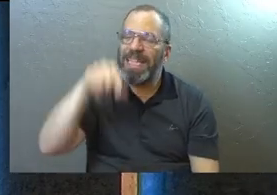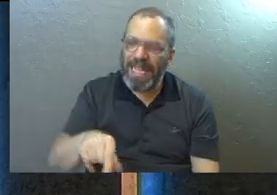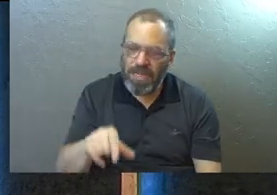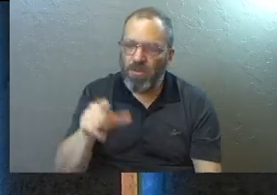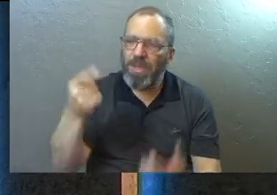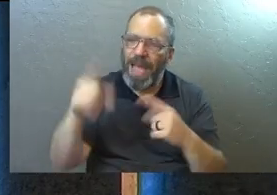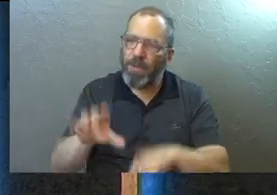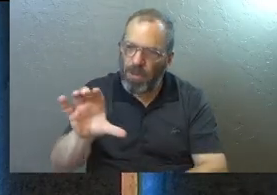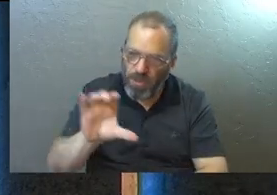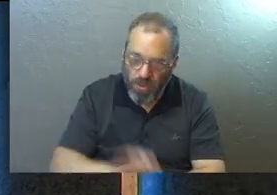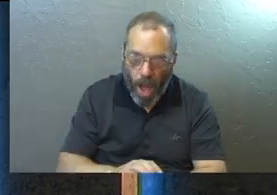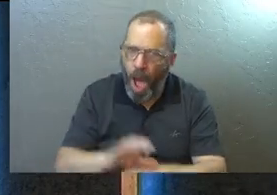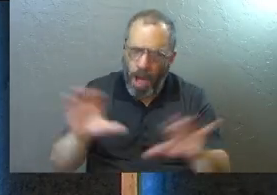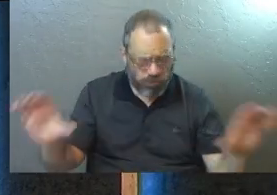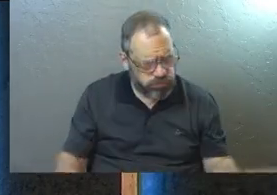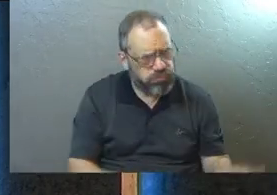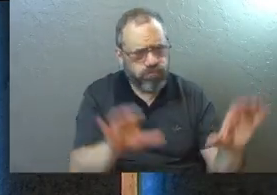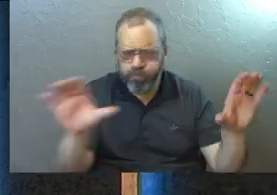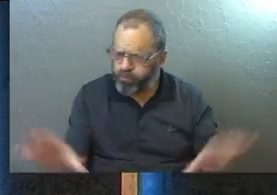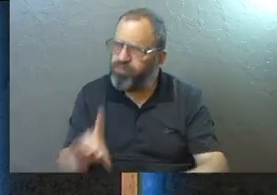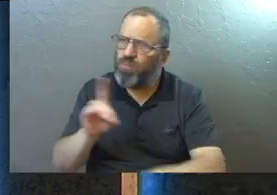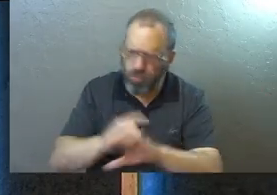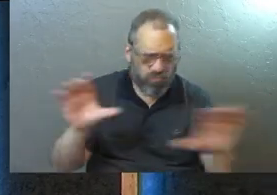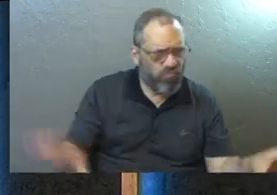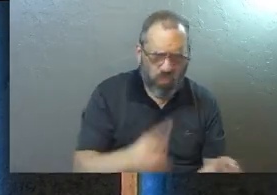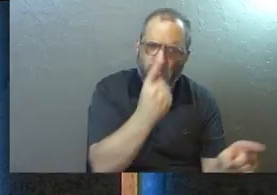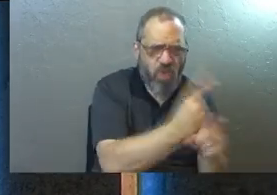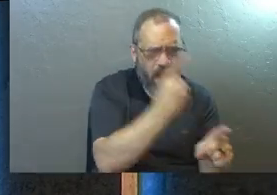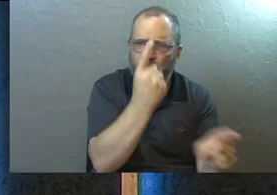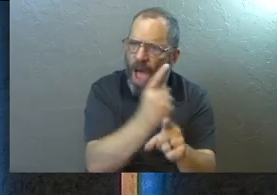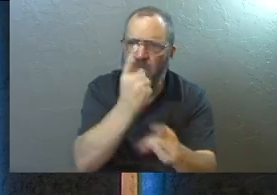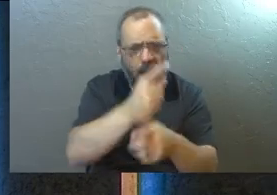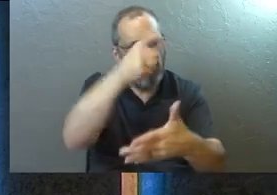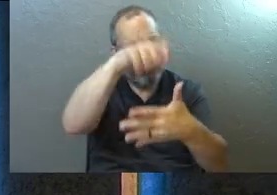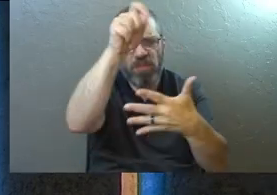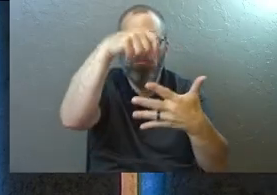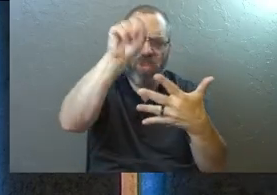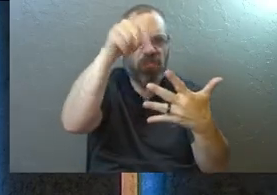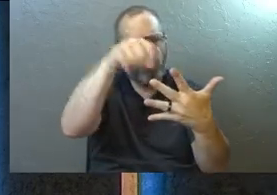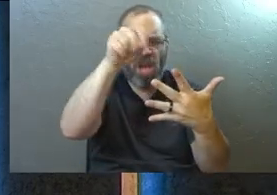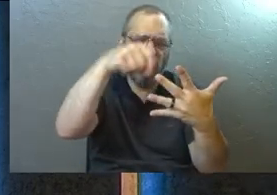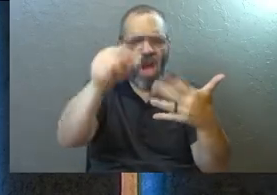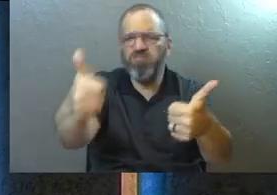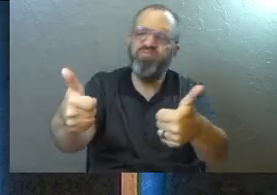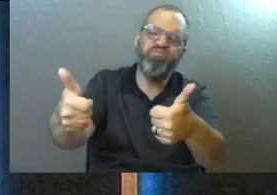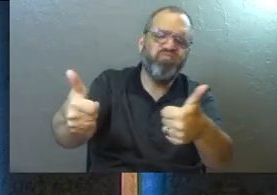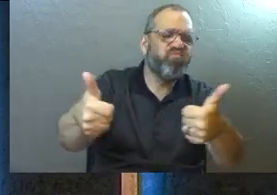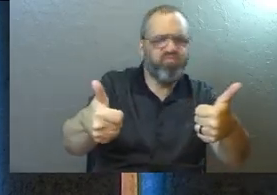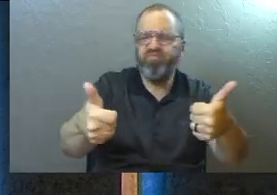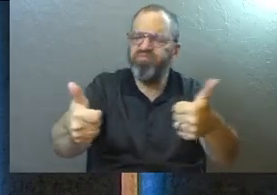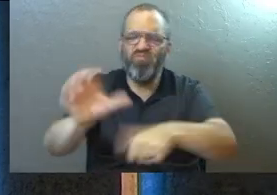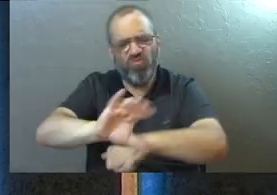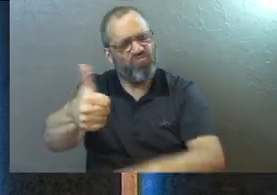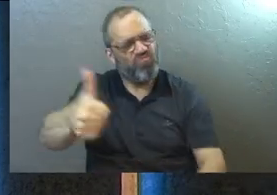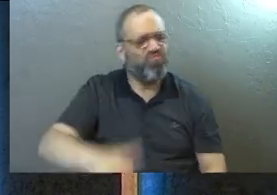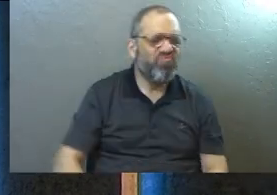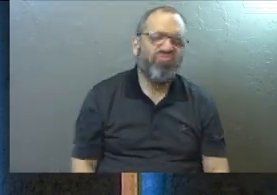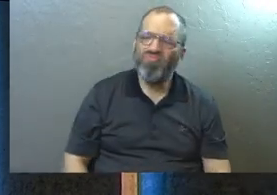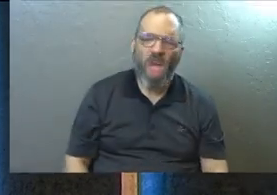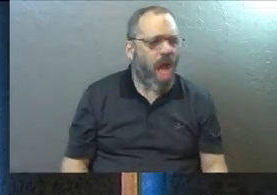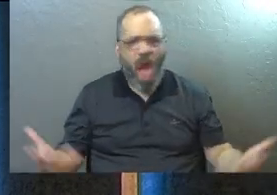what's going on. He says, you're doing all the duty stuff right. He's like, you are great Christians in that church.